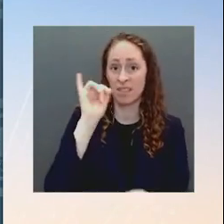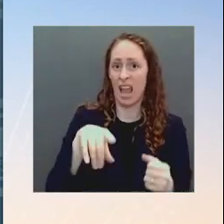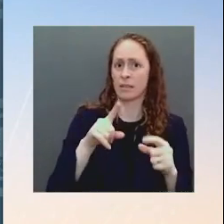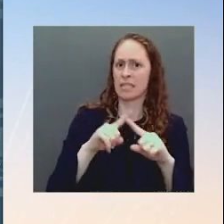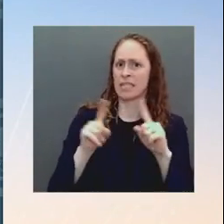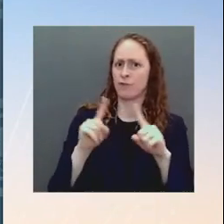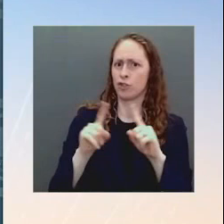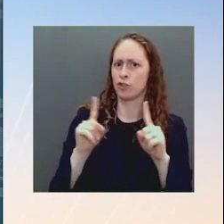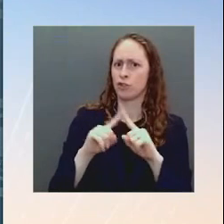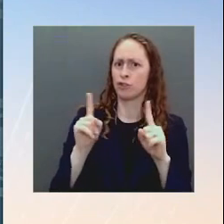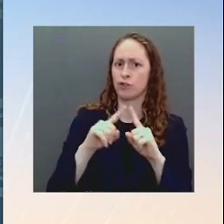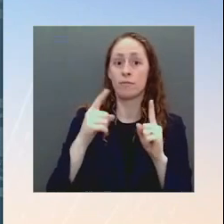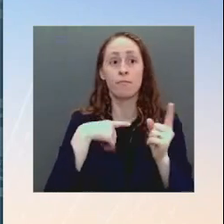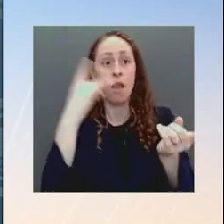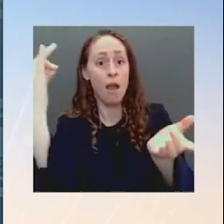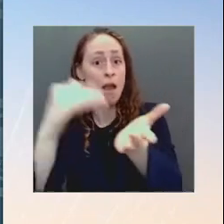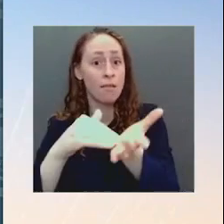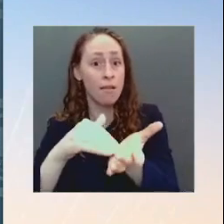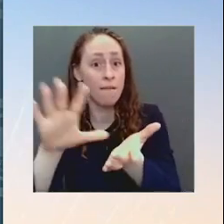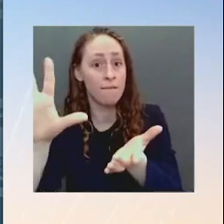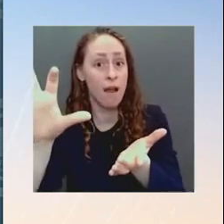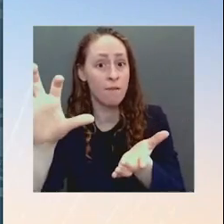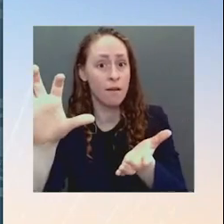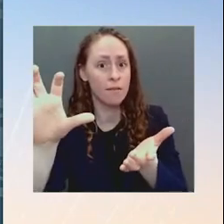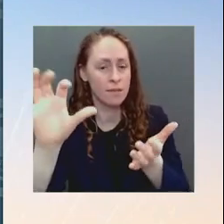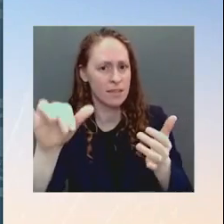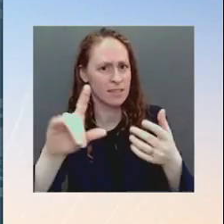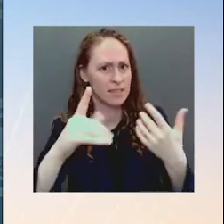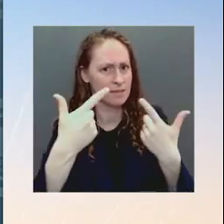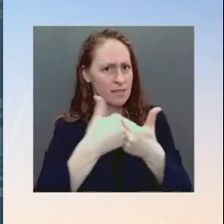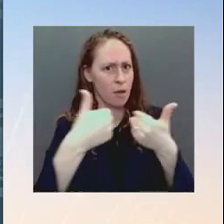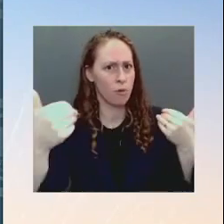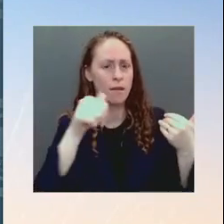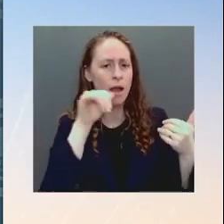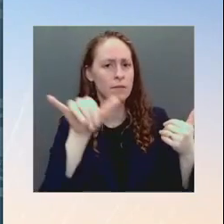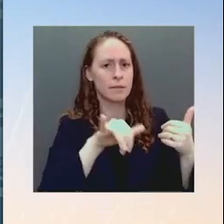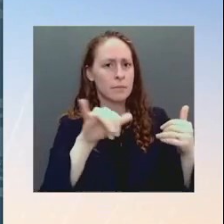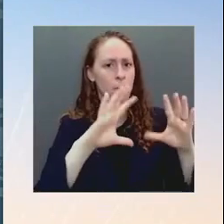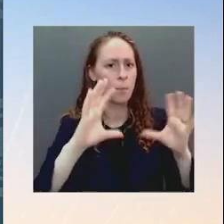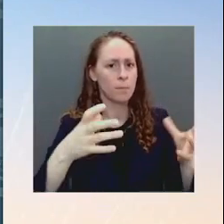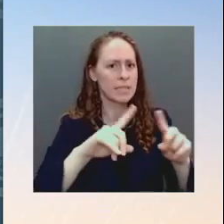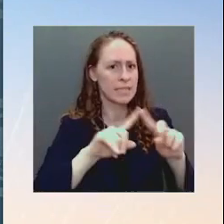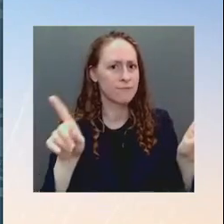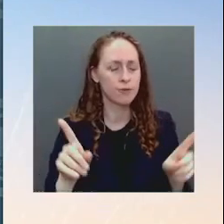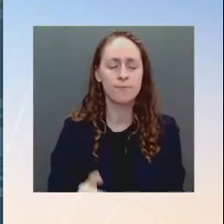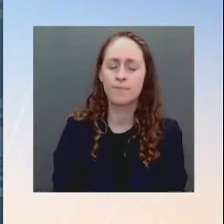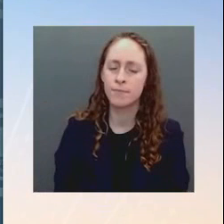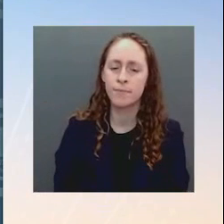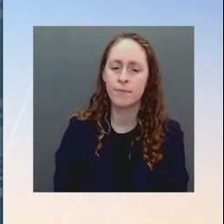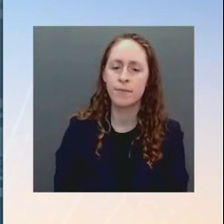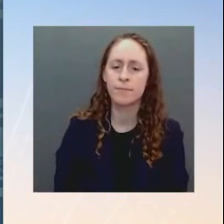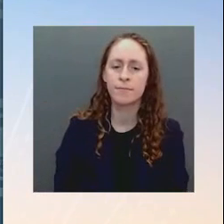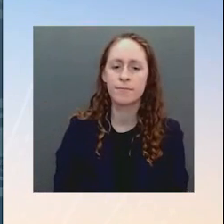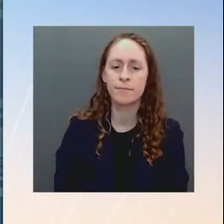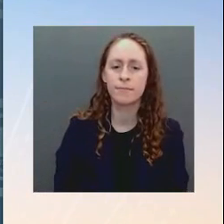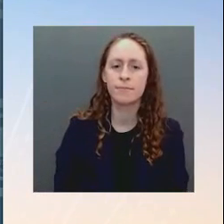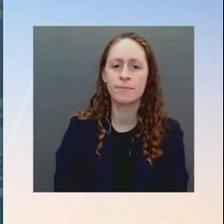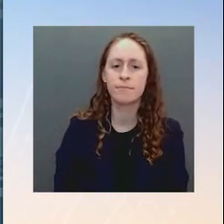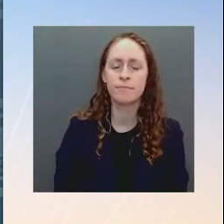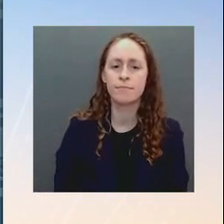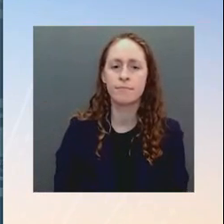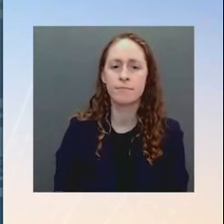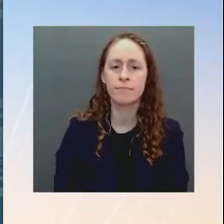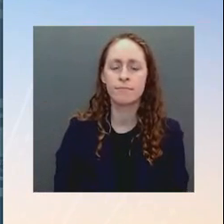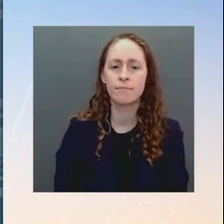answer answering your question that, you know, the president has been clear since the beginning of the escalation and